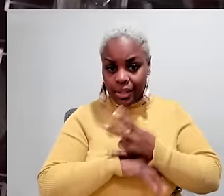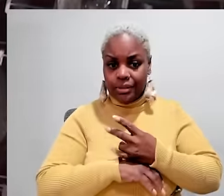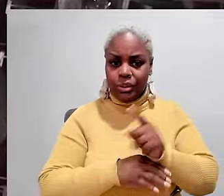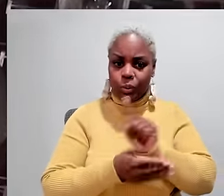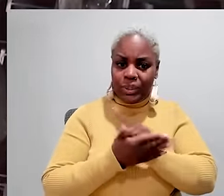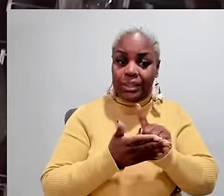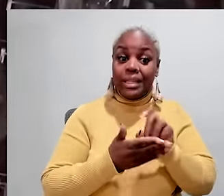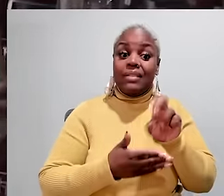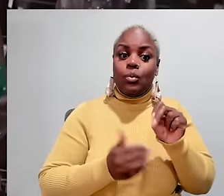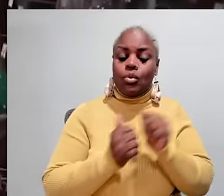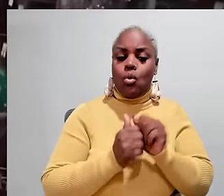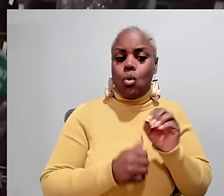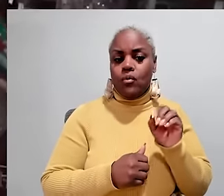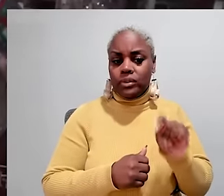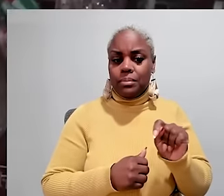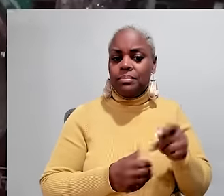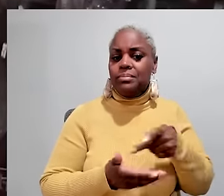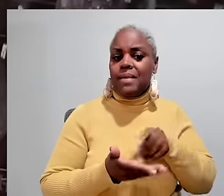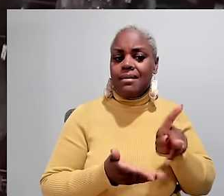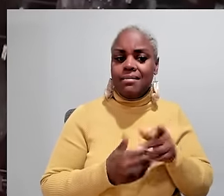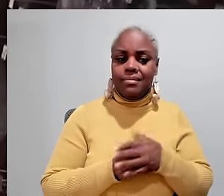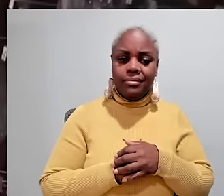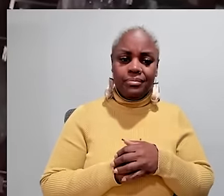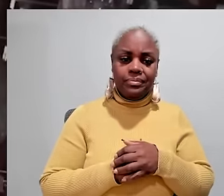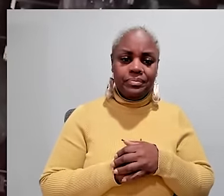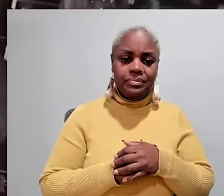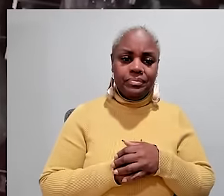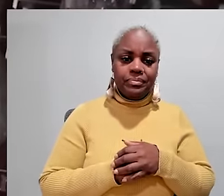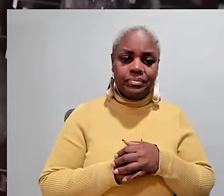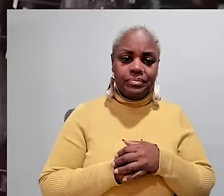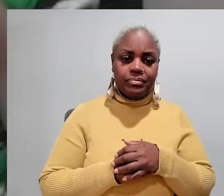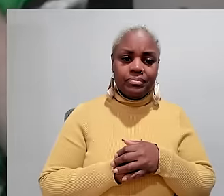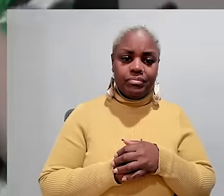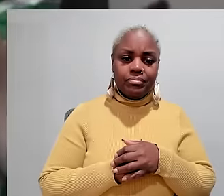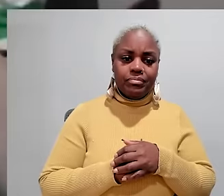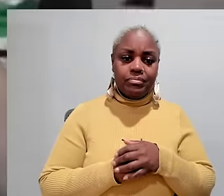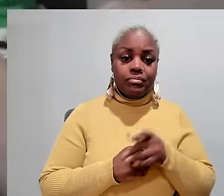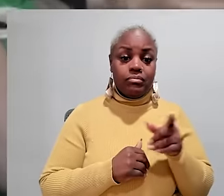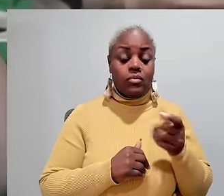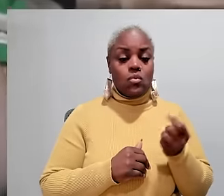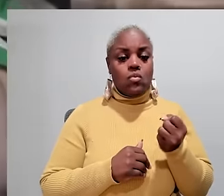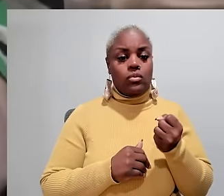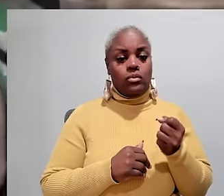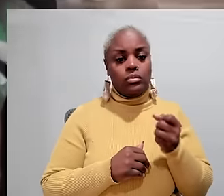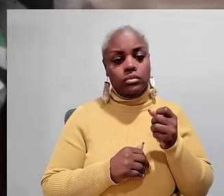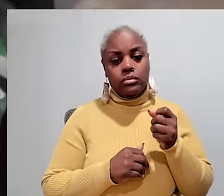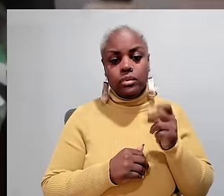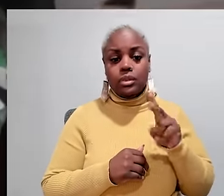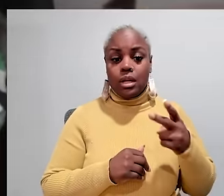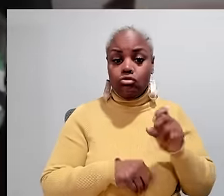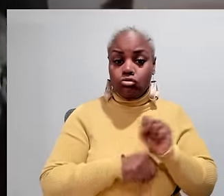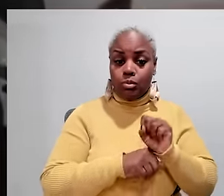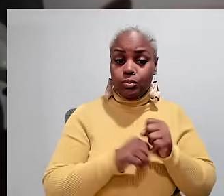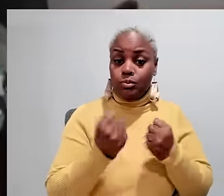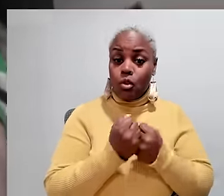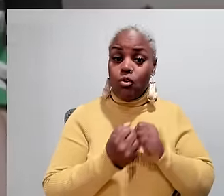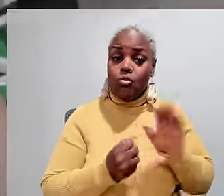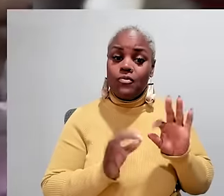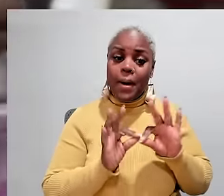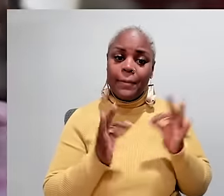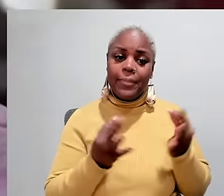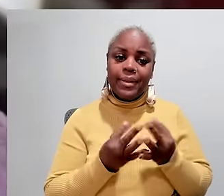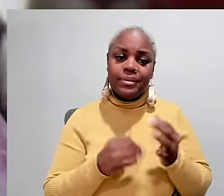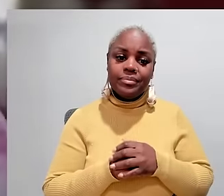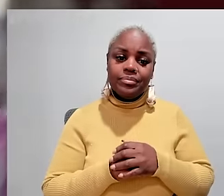or DSP she's paid nine dollars she works seven days a week and even with overtime